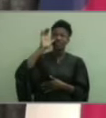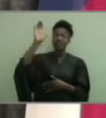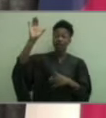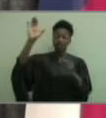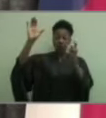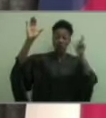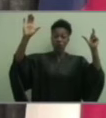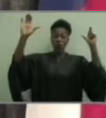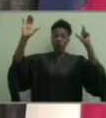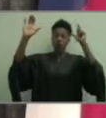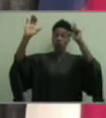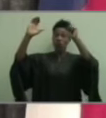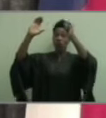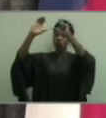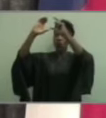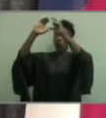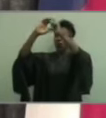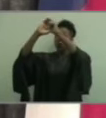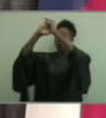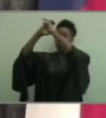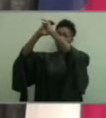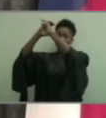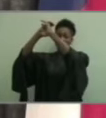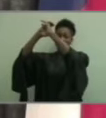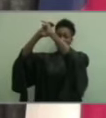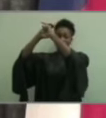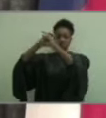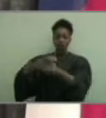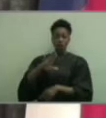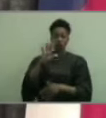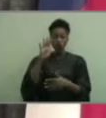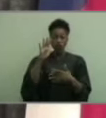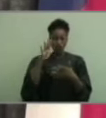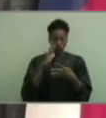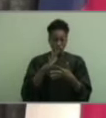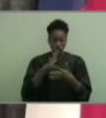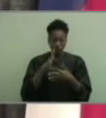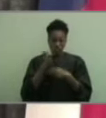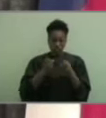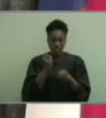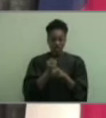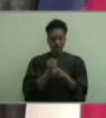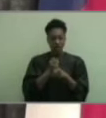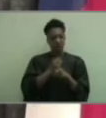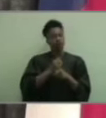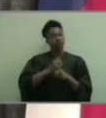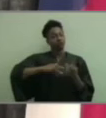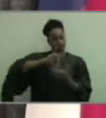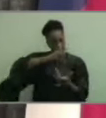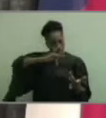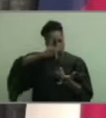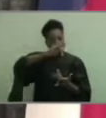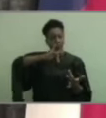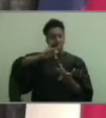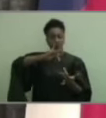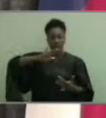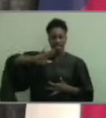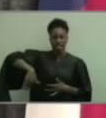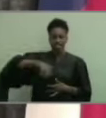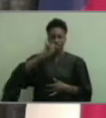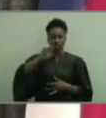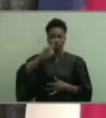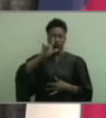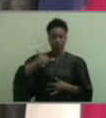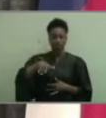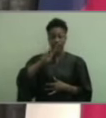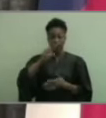Your junior year started out with a tornado in late July 2018. And